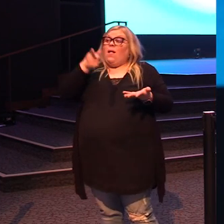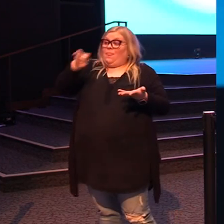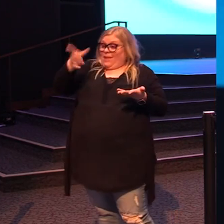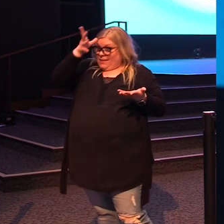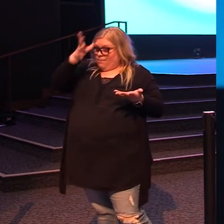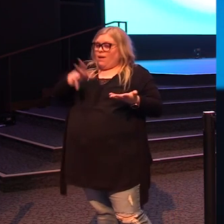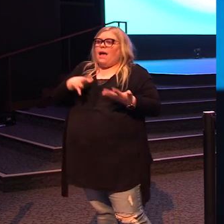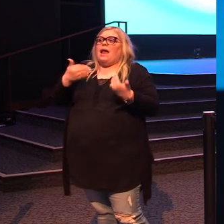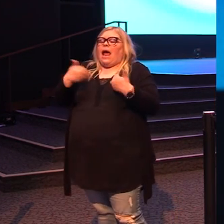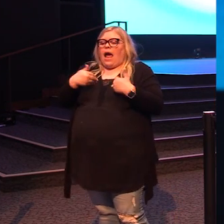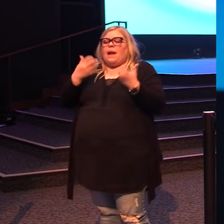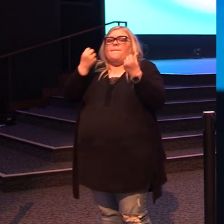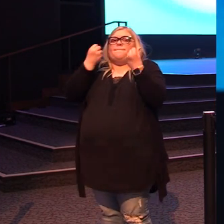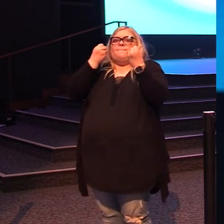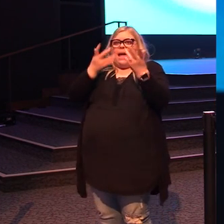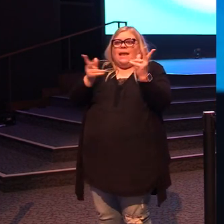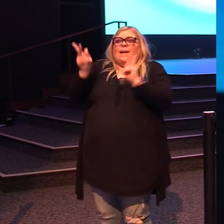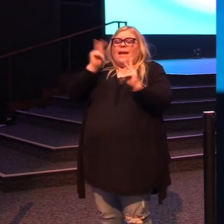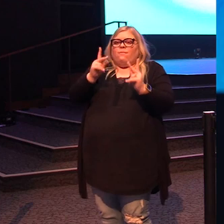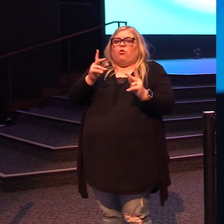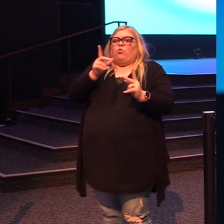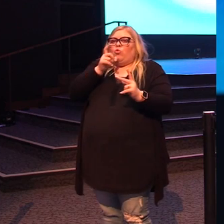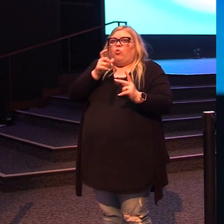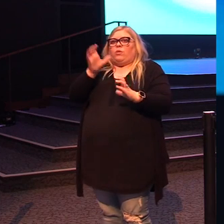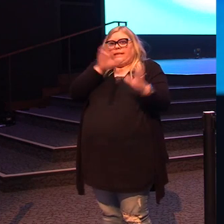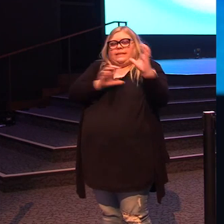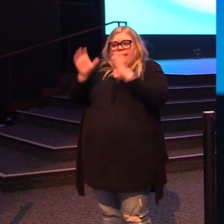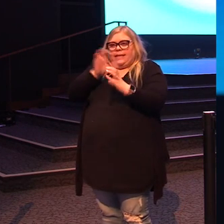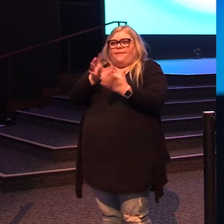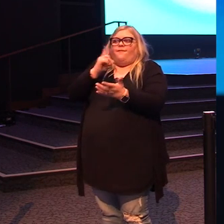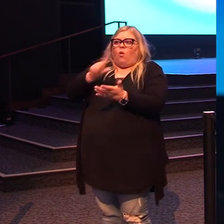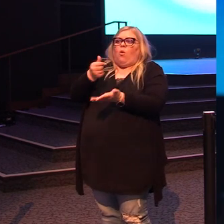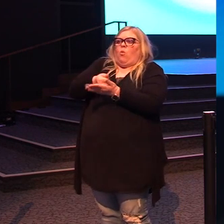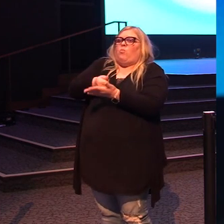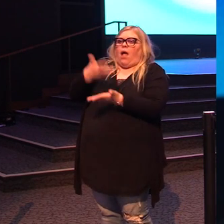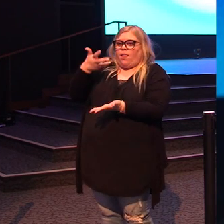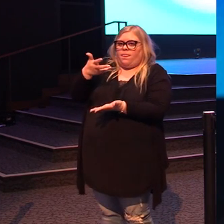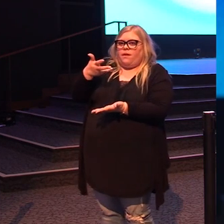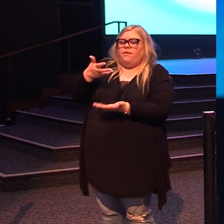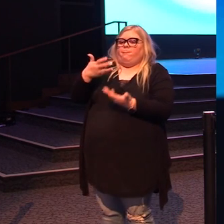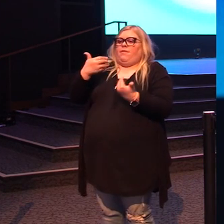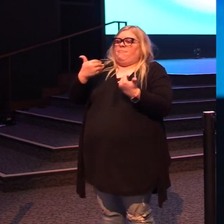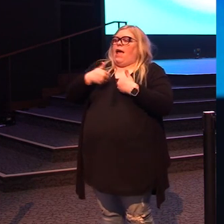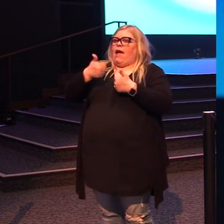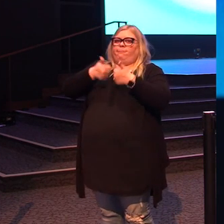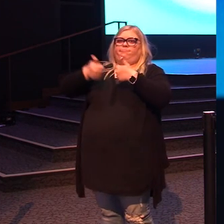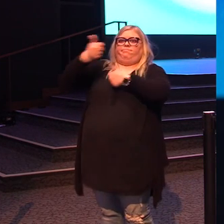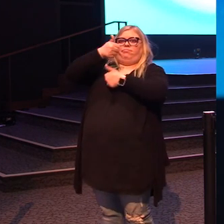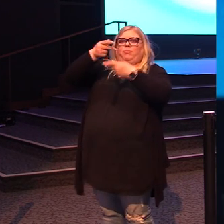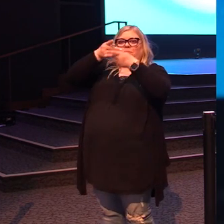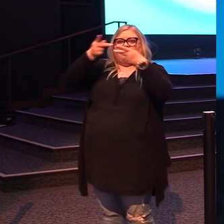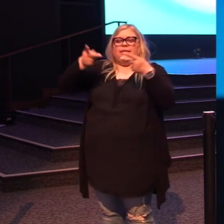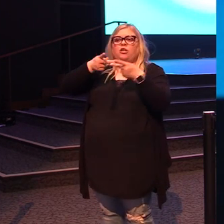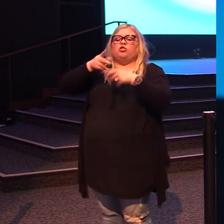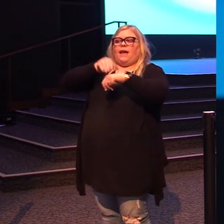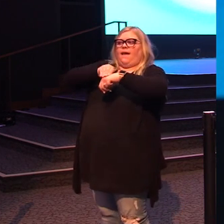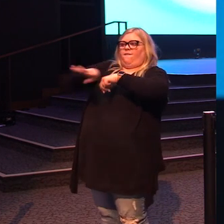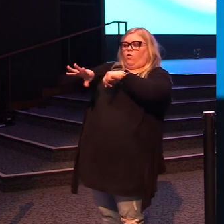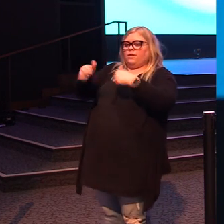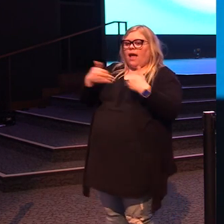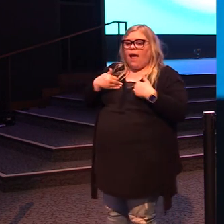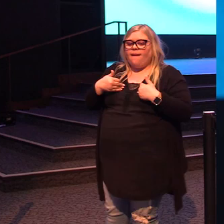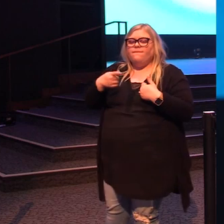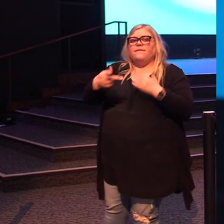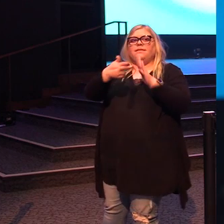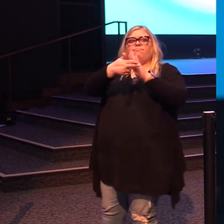many people spend their life seeking. He had wealth. He had position. He had influence. He